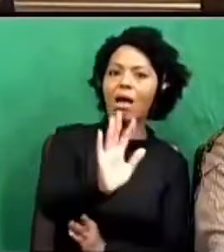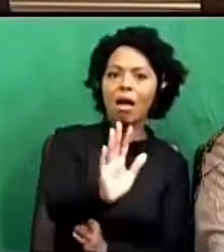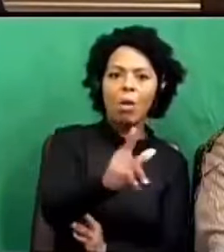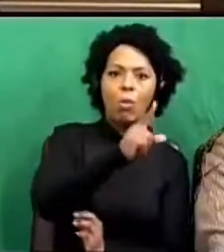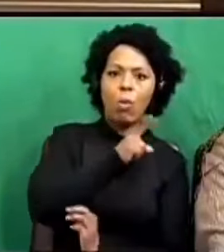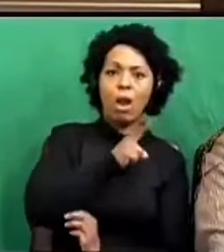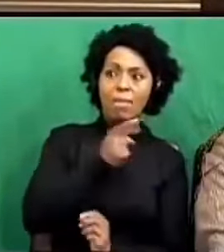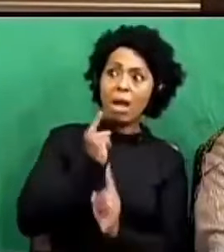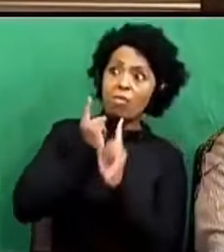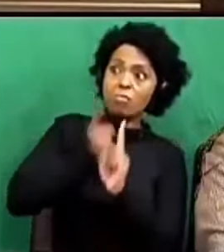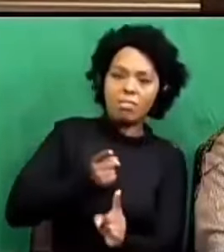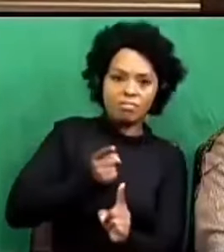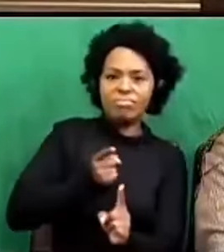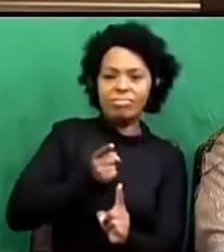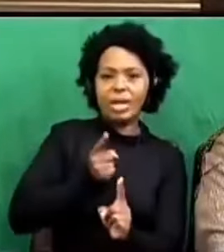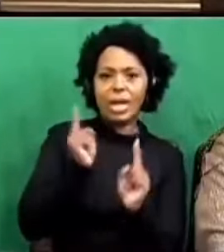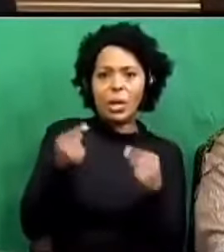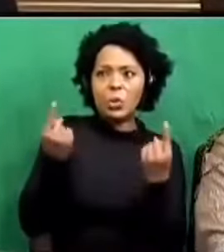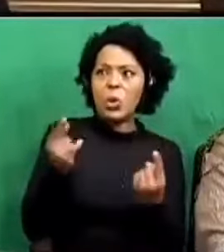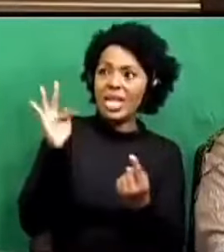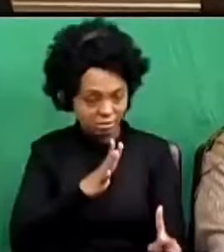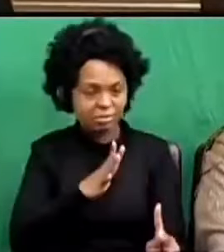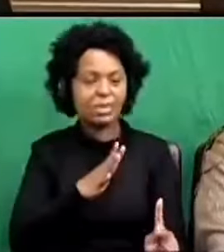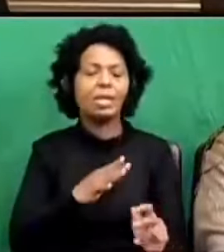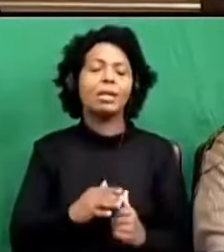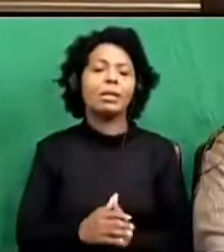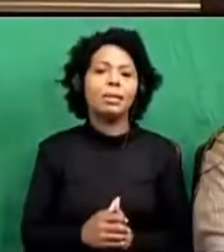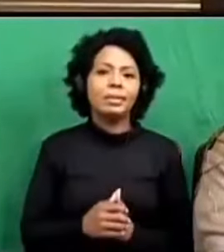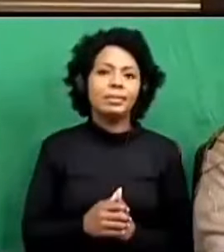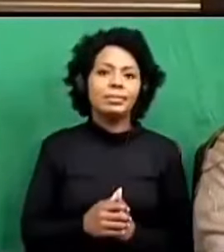think I can rule on whether the context was right or not.